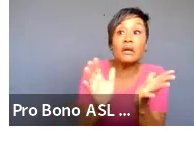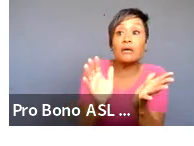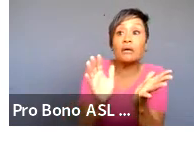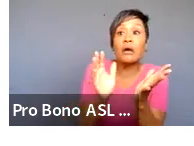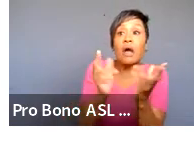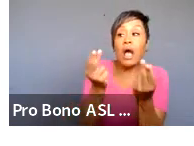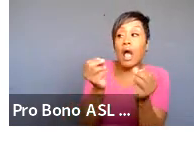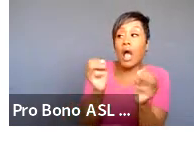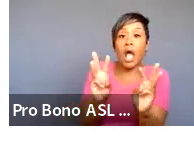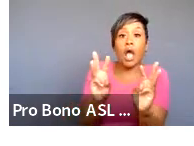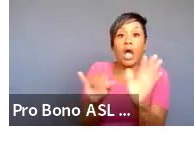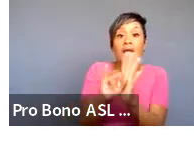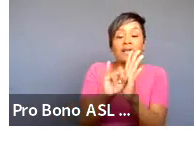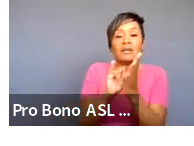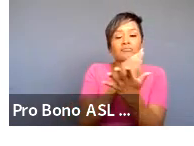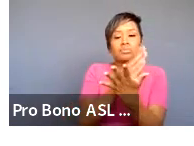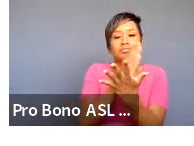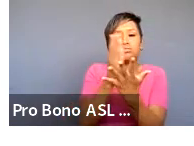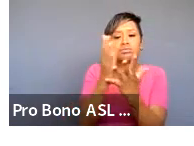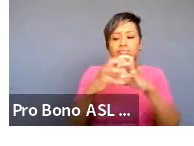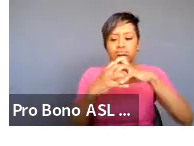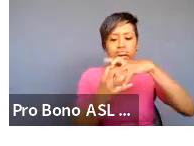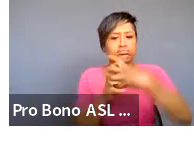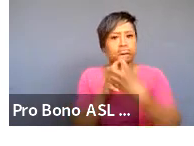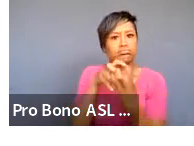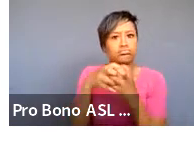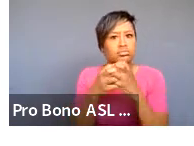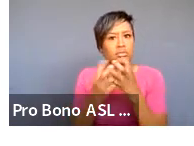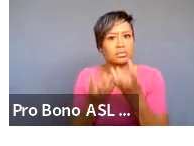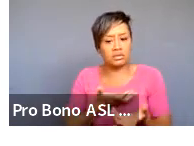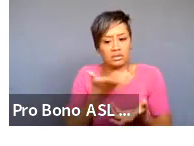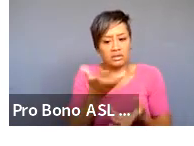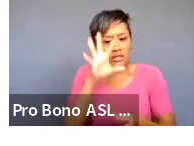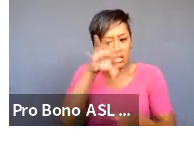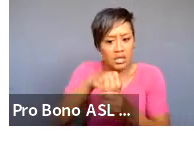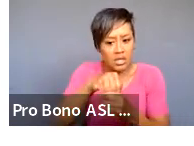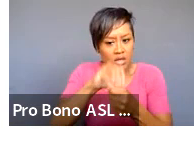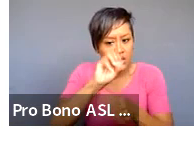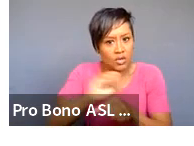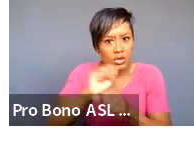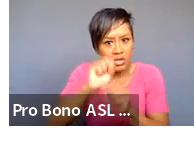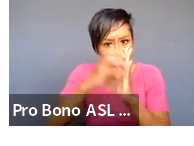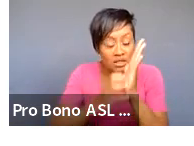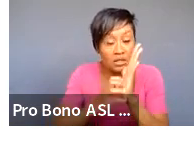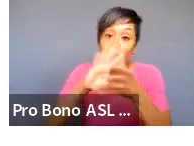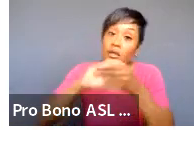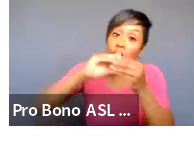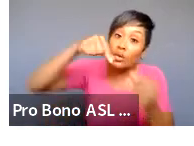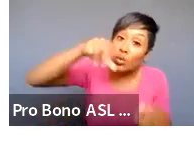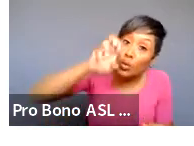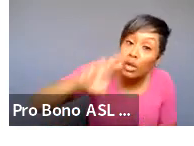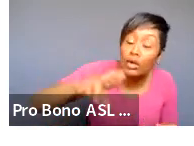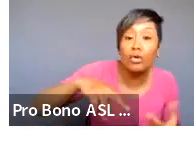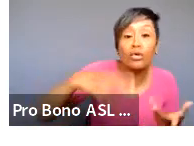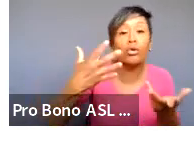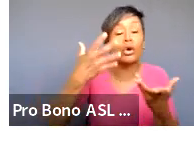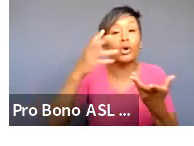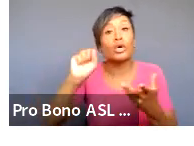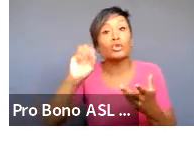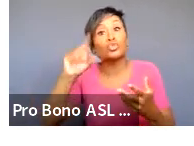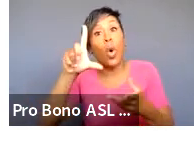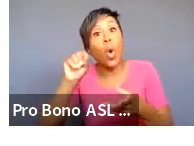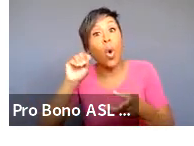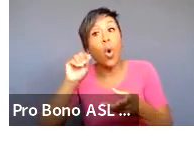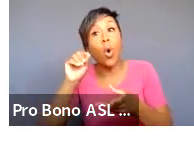identity or multiple identities informing this work are we telling a queer story are we telling a store a solo artist in the drag